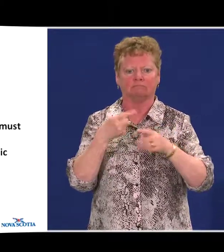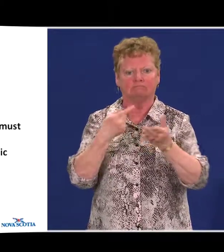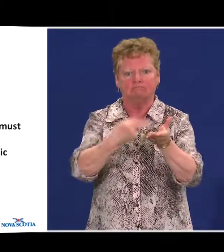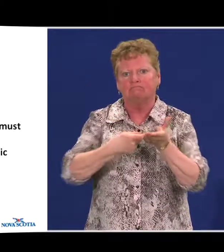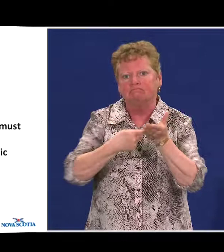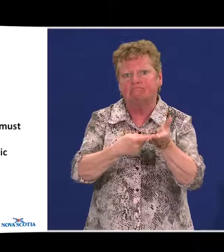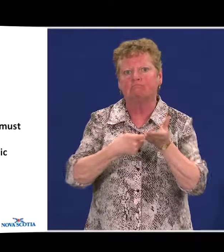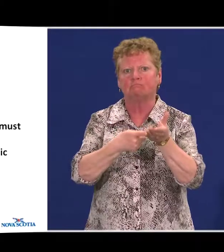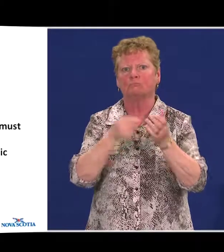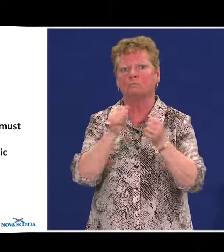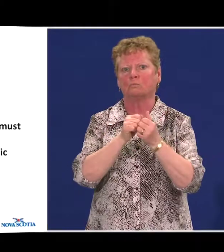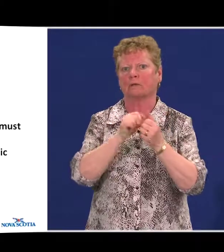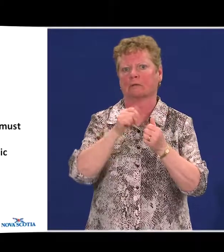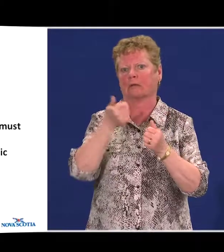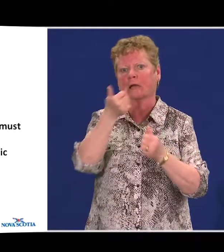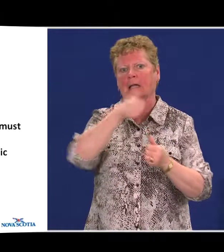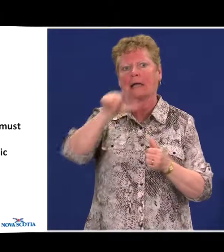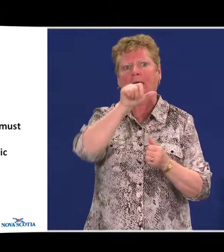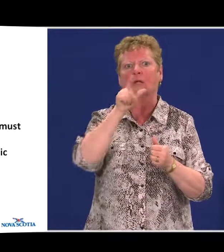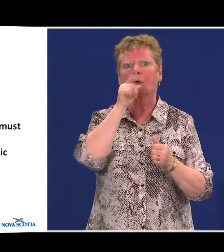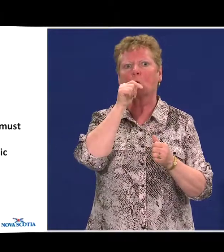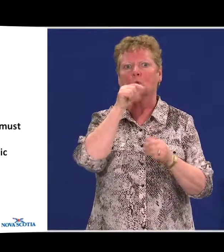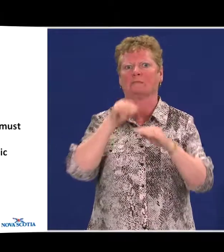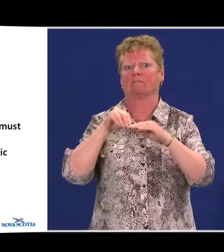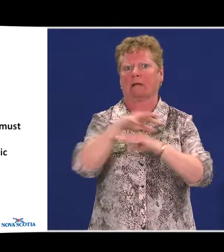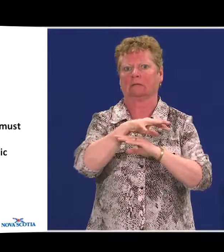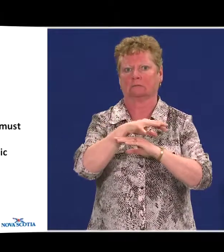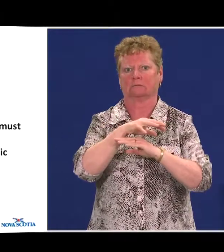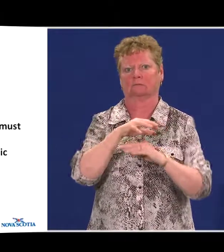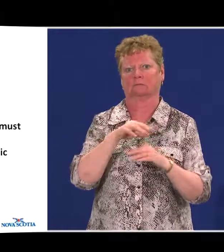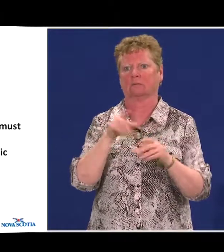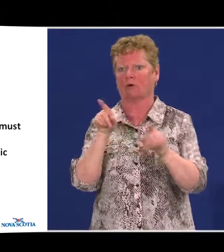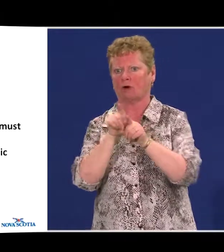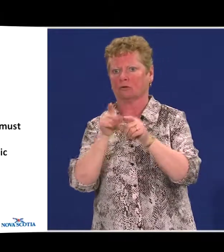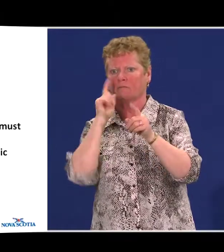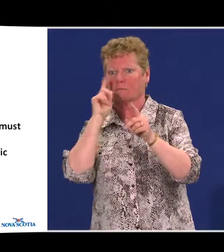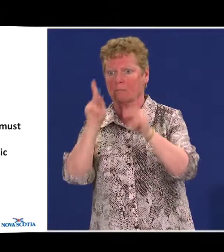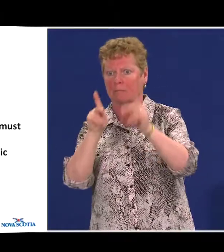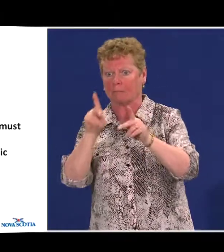with all affected stakeholders and members of the public.